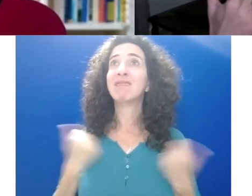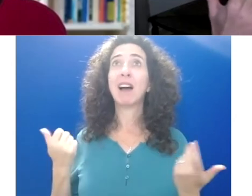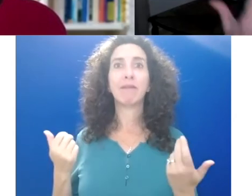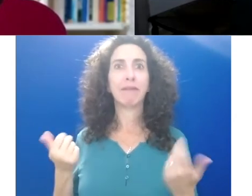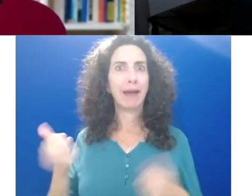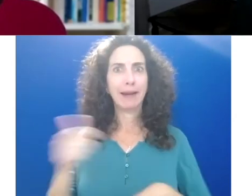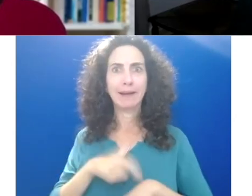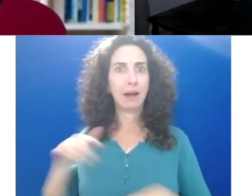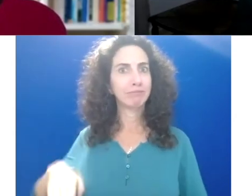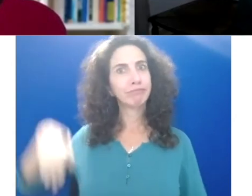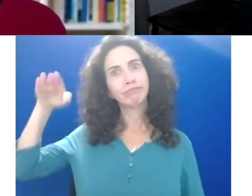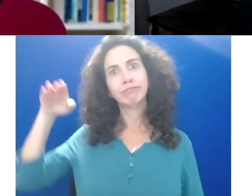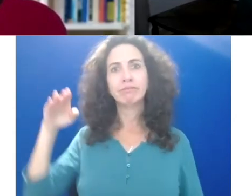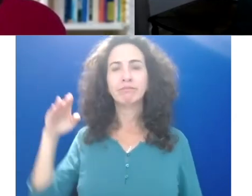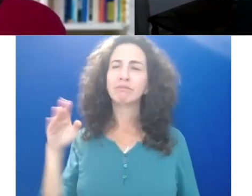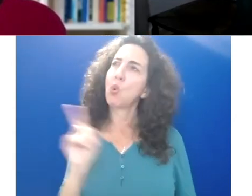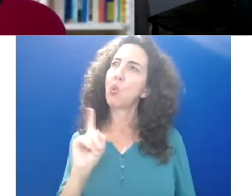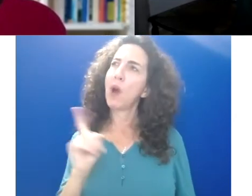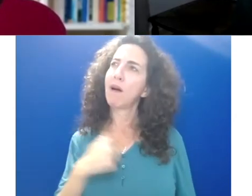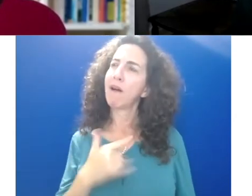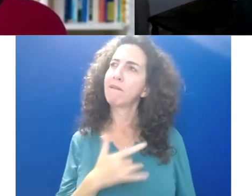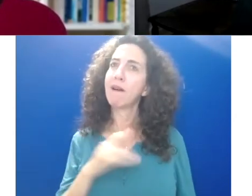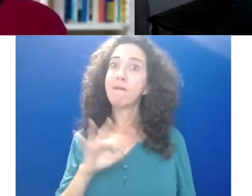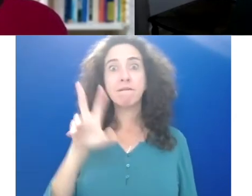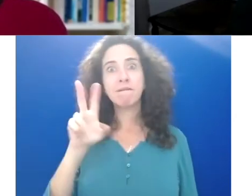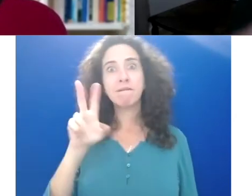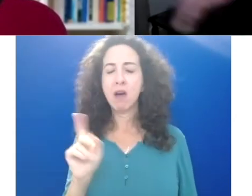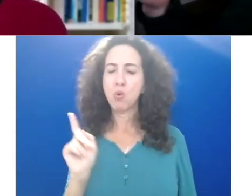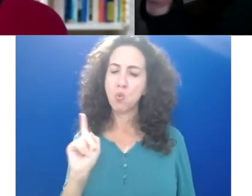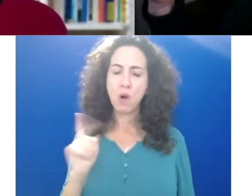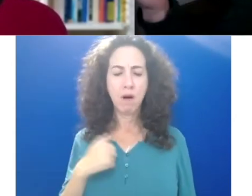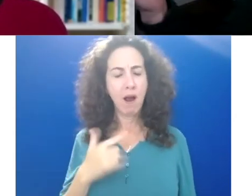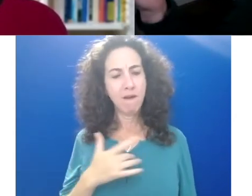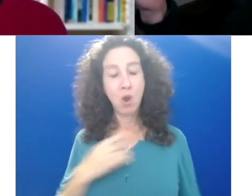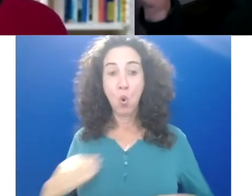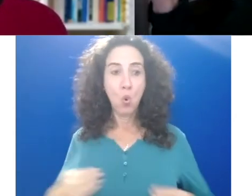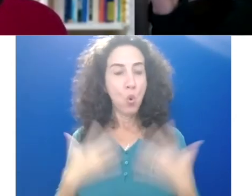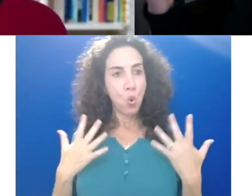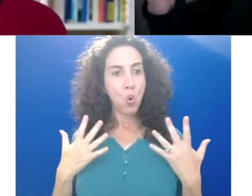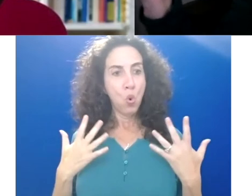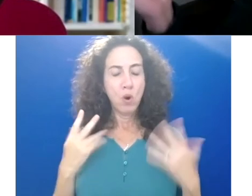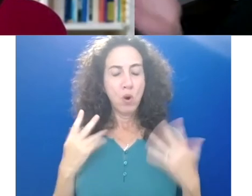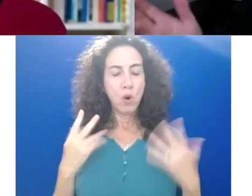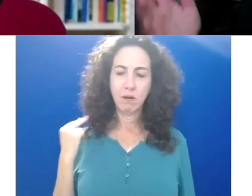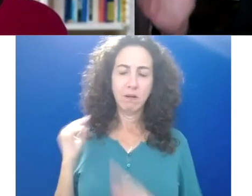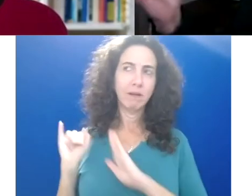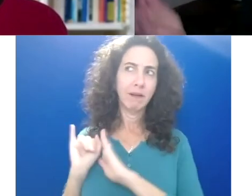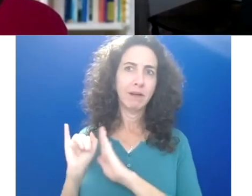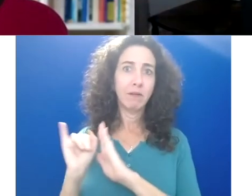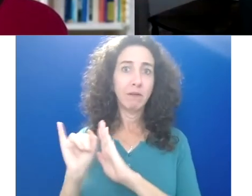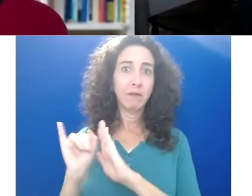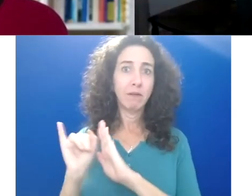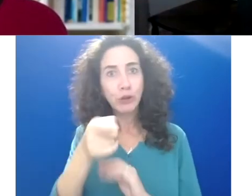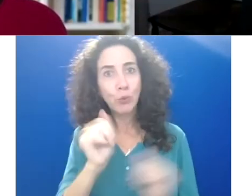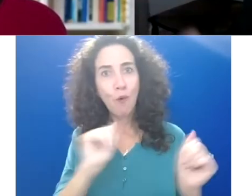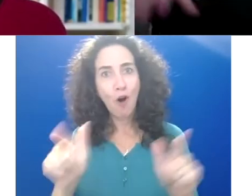this feeling of true fun in which you felt joyfully alive. And, you know, spend a little bit, you're all writer, writerly people, you probably